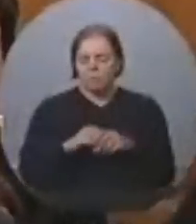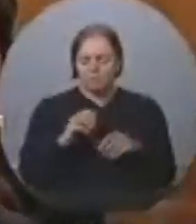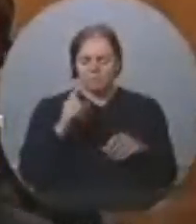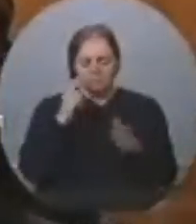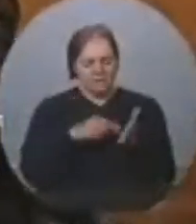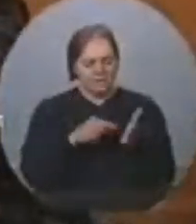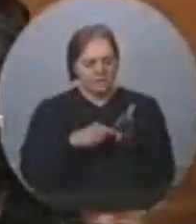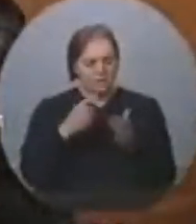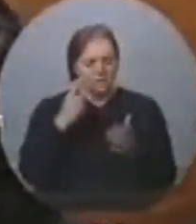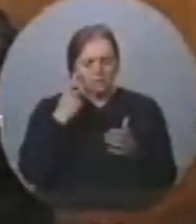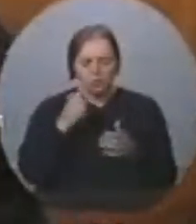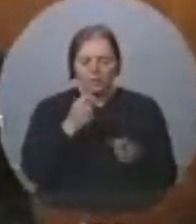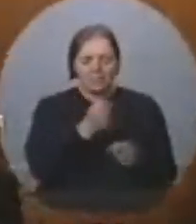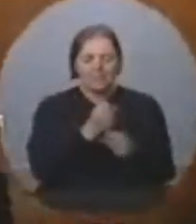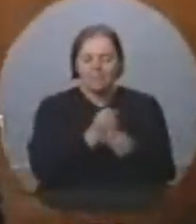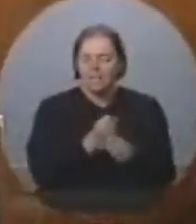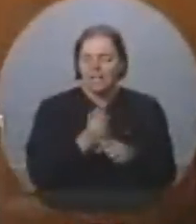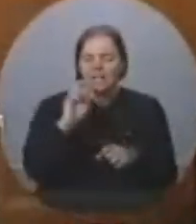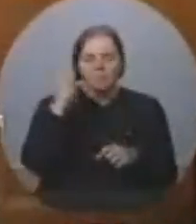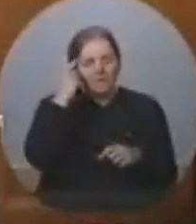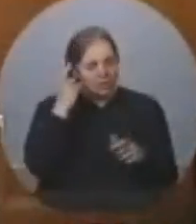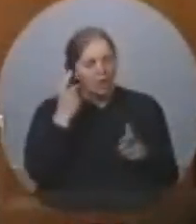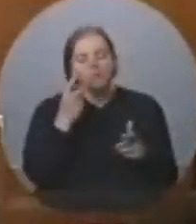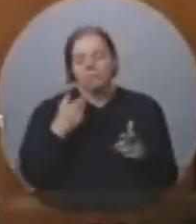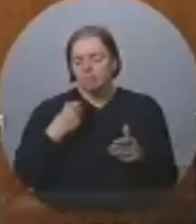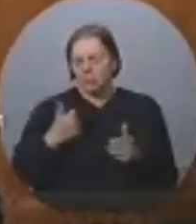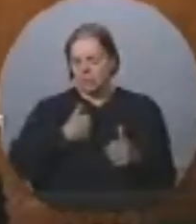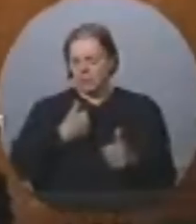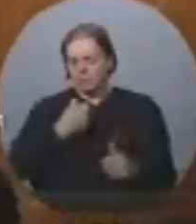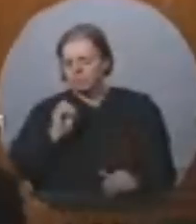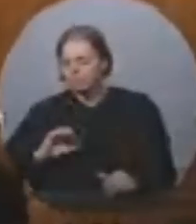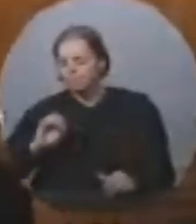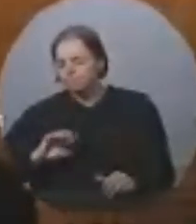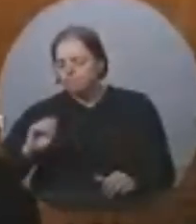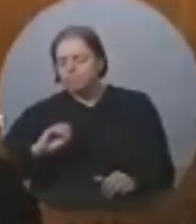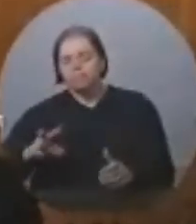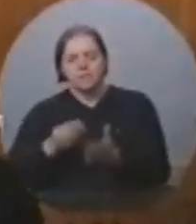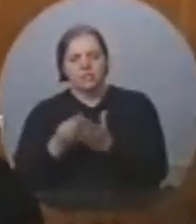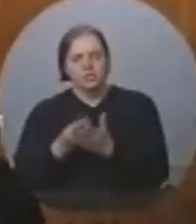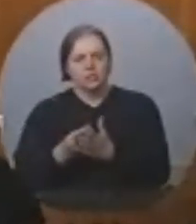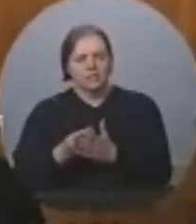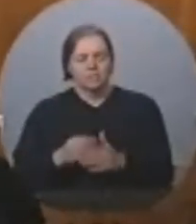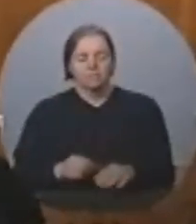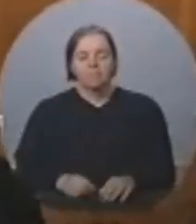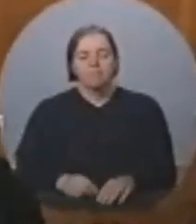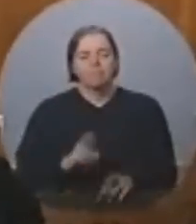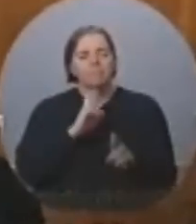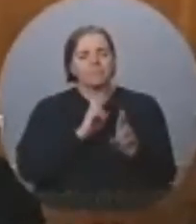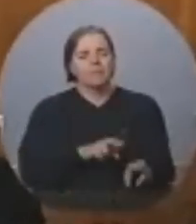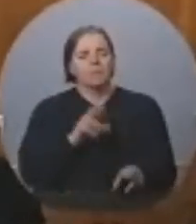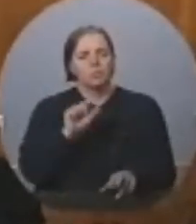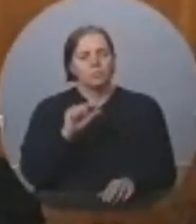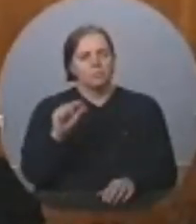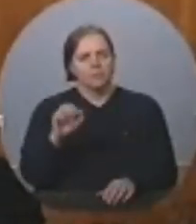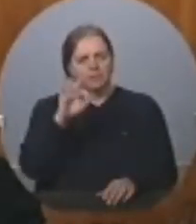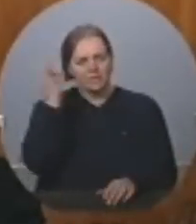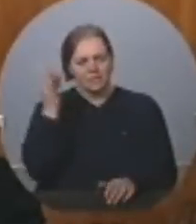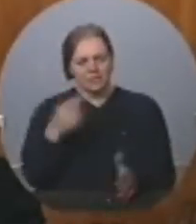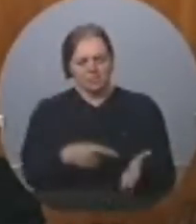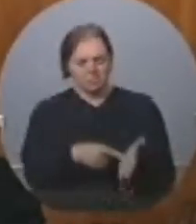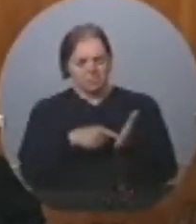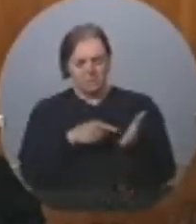The Federal Government's own report shows that they will breach the legal limit for student loans by 2013.